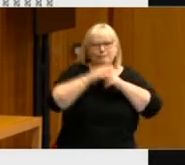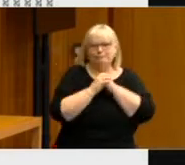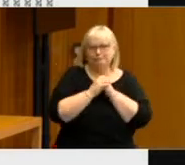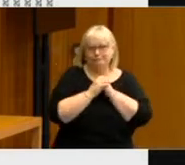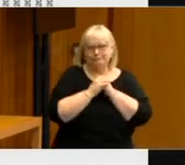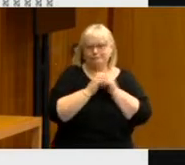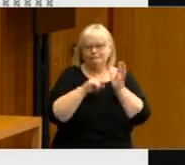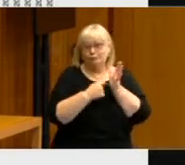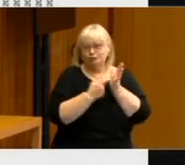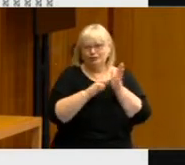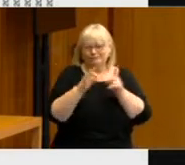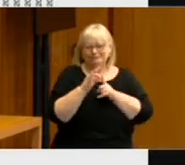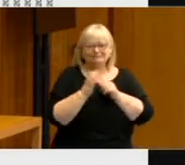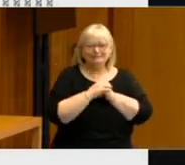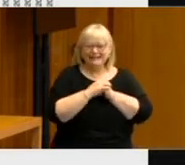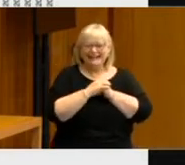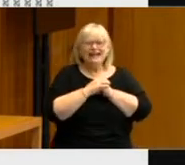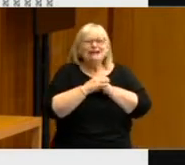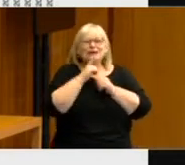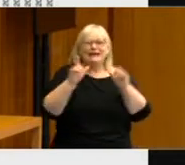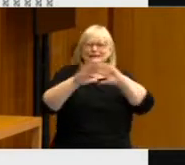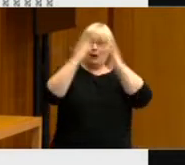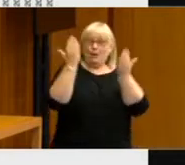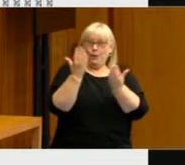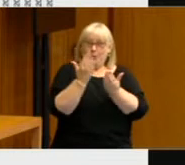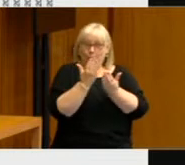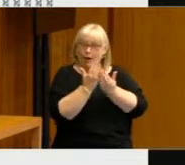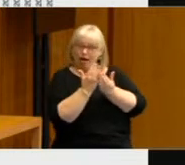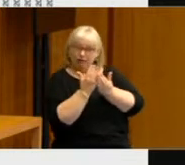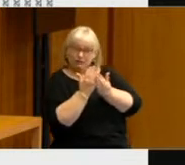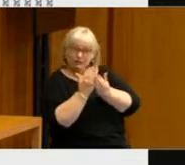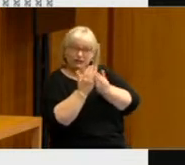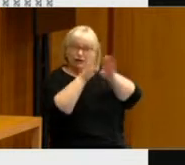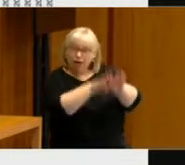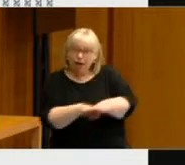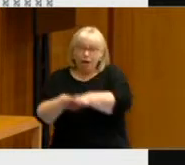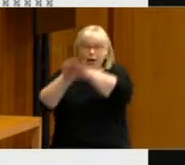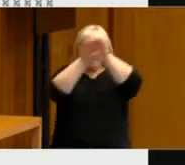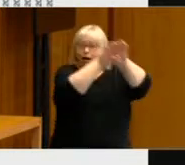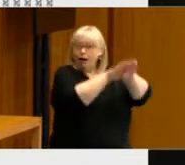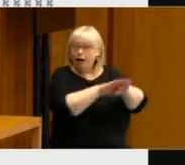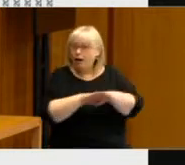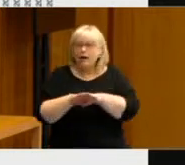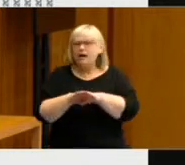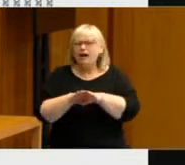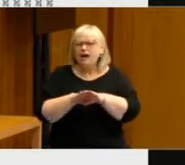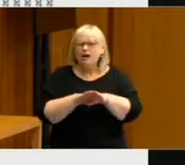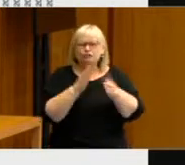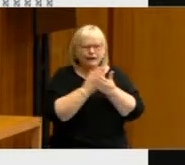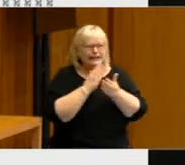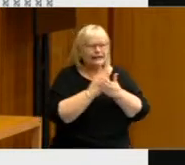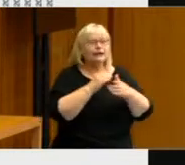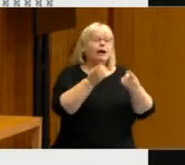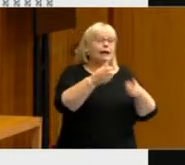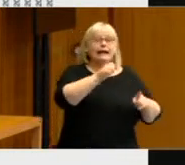But this is not a universal trend. As we can see, levels of satisfaction have remained stable in